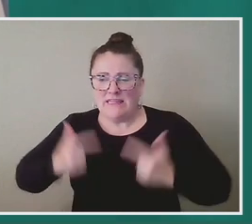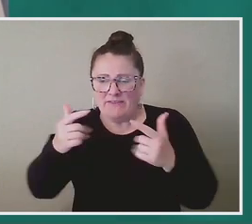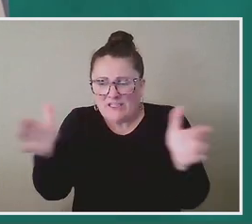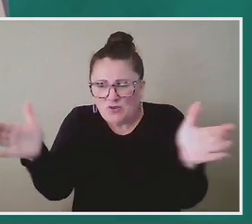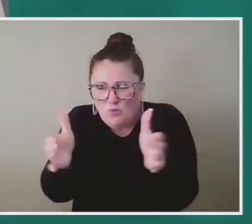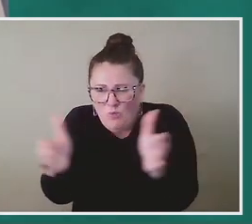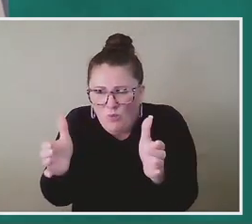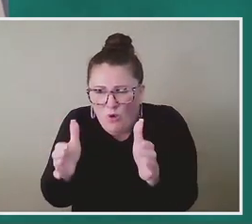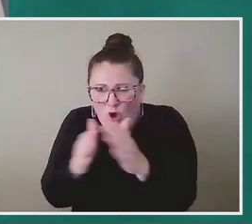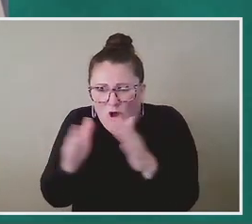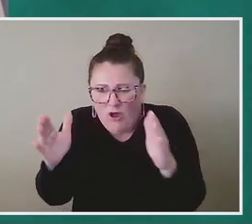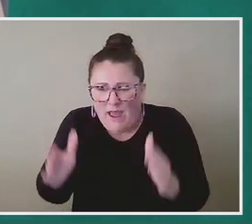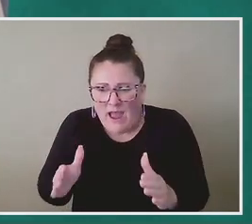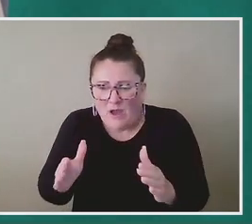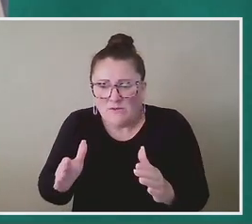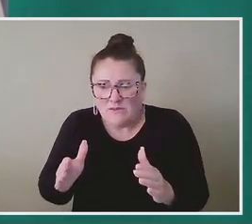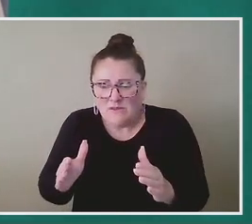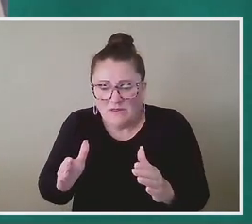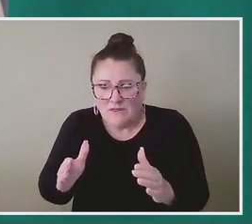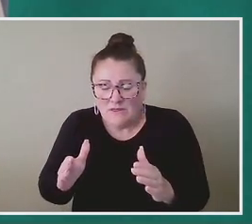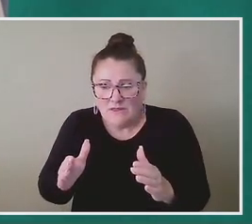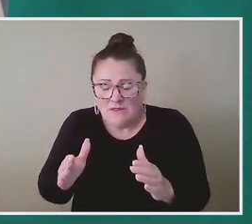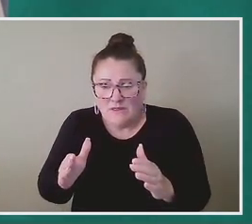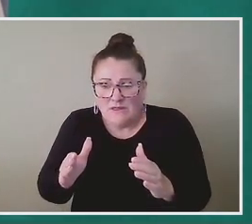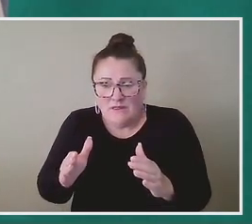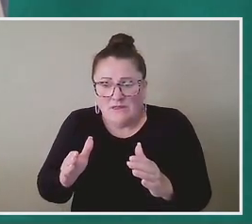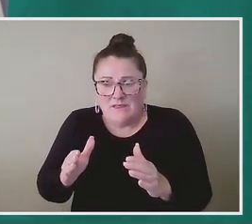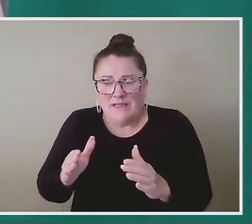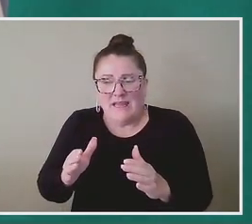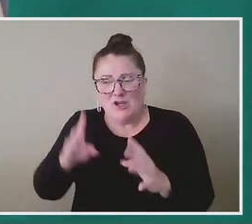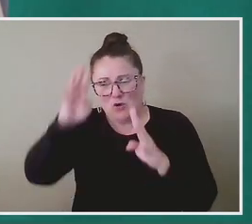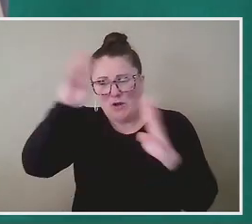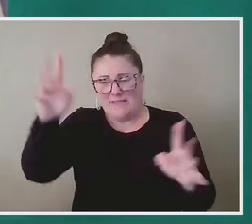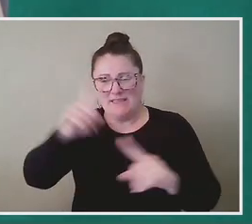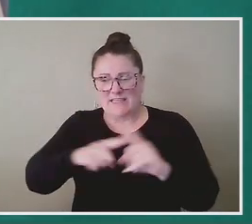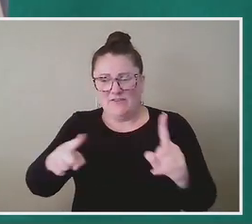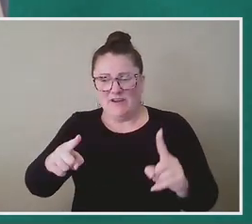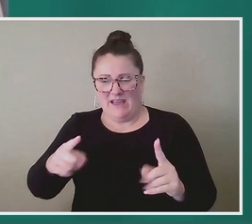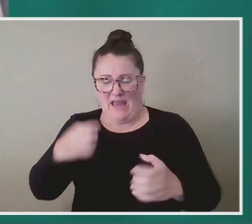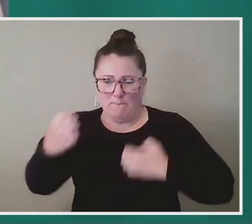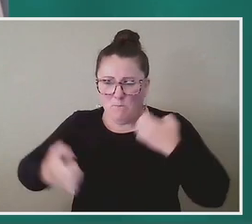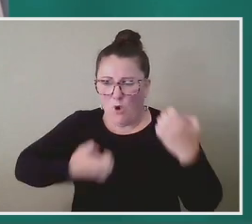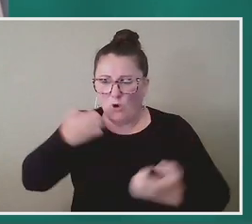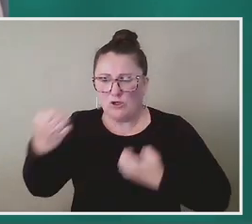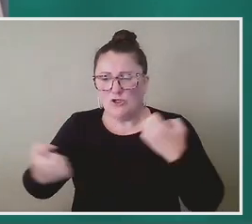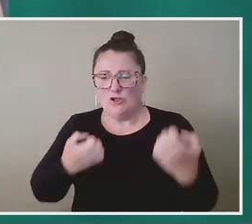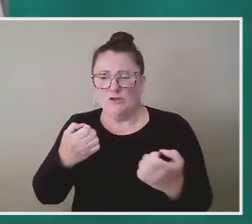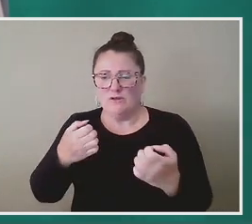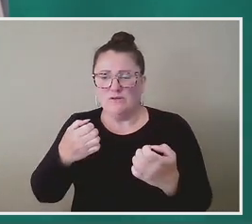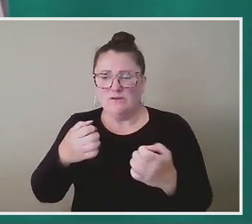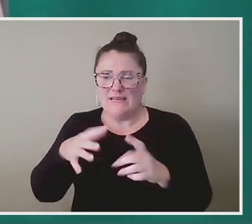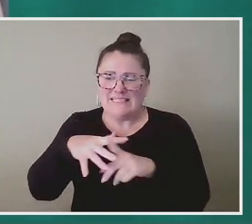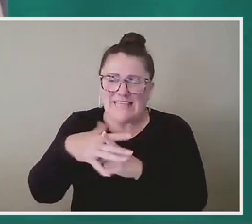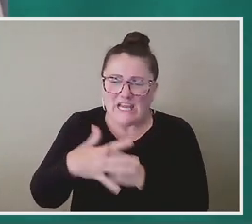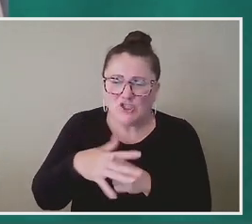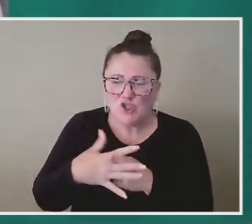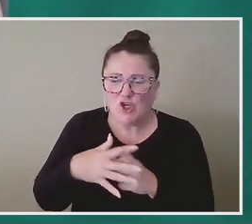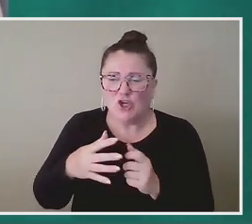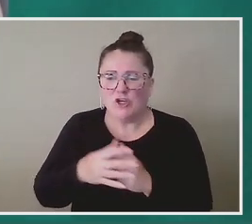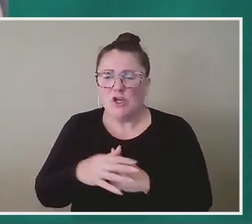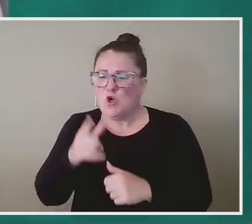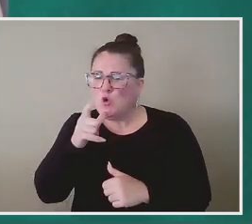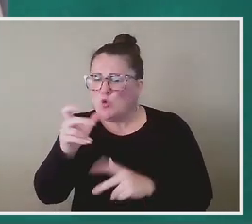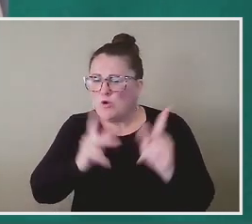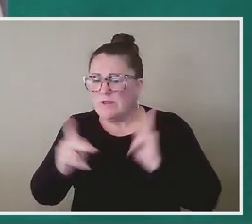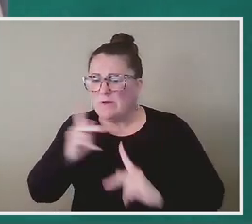I think it just creates a different sort of sensory experience, a different emotional texture, and who who are the people who are responsible